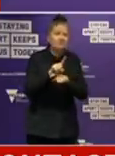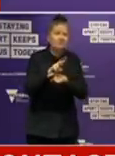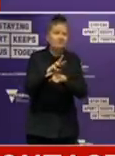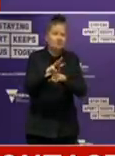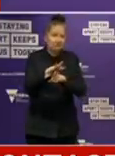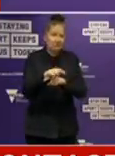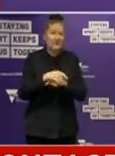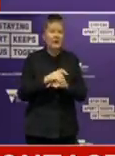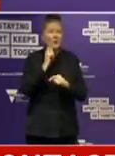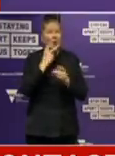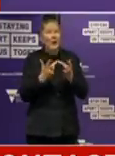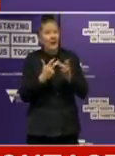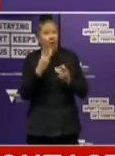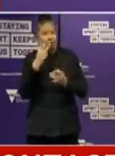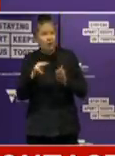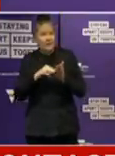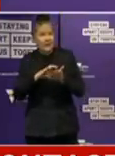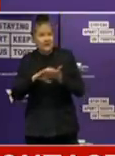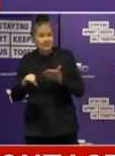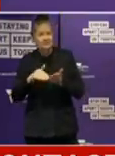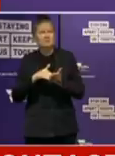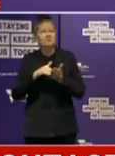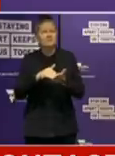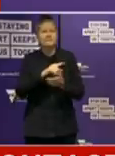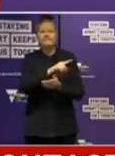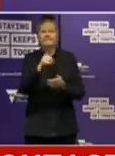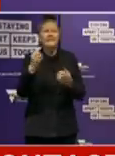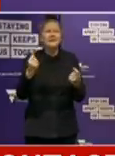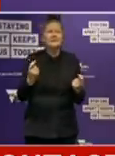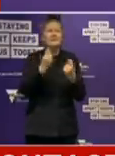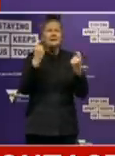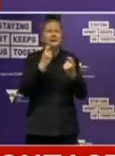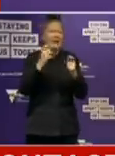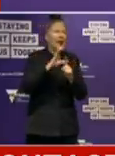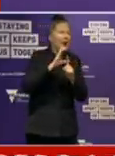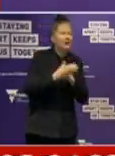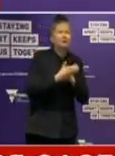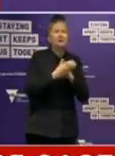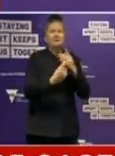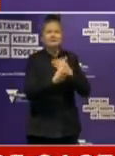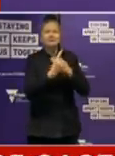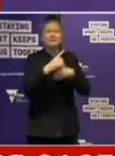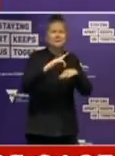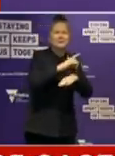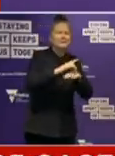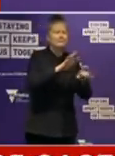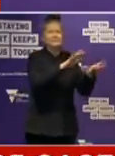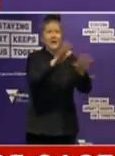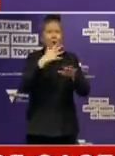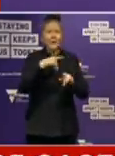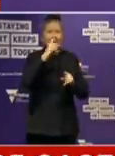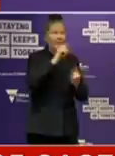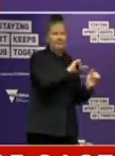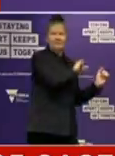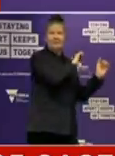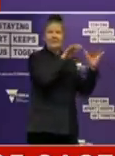$30 million to support COVID-safe events and cultural activities in the CBD to attract visitors back to